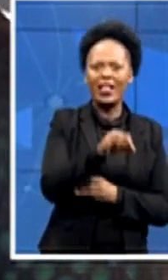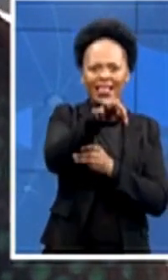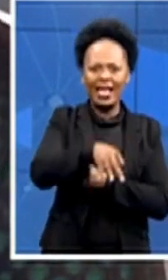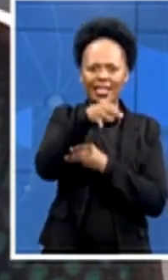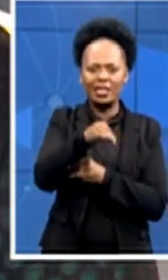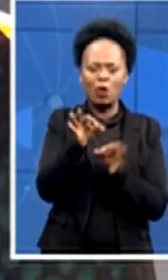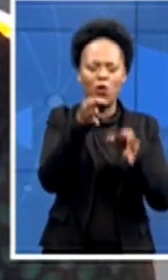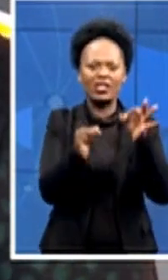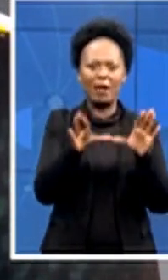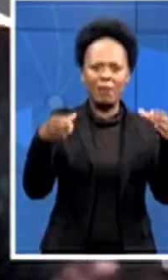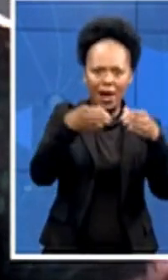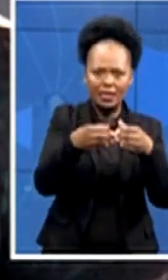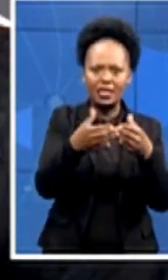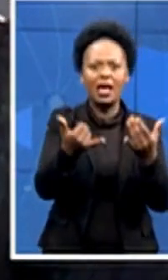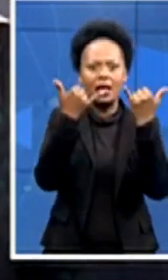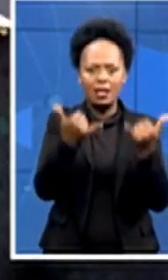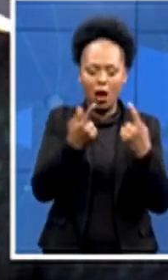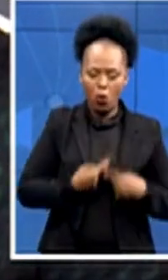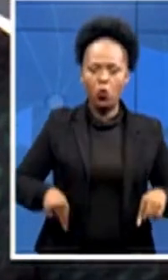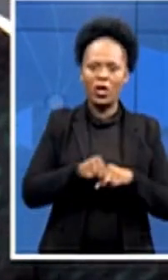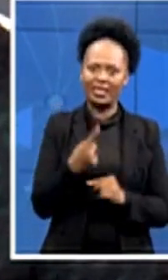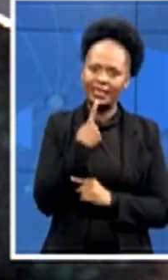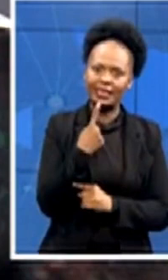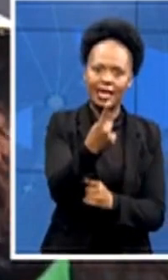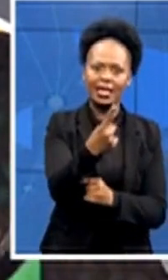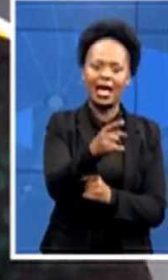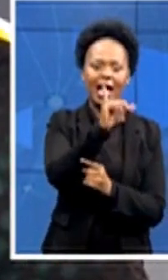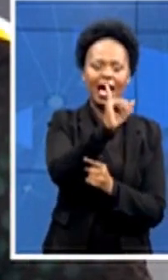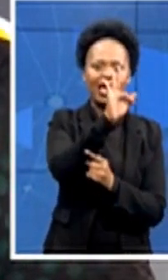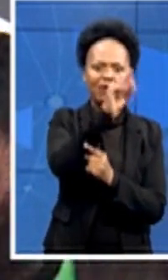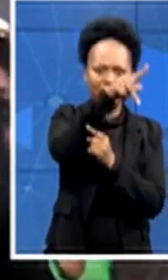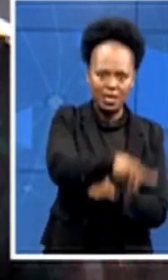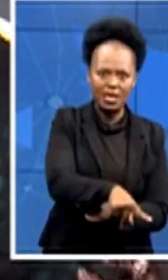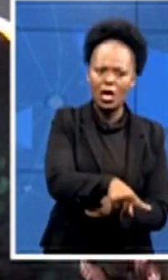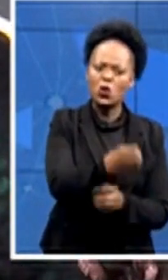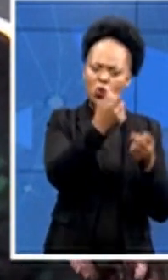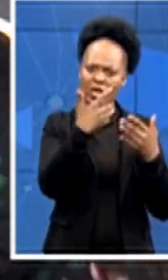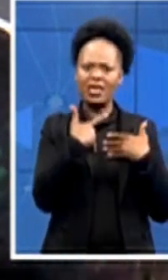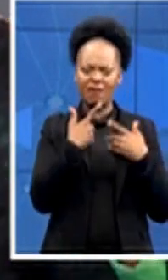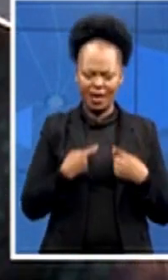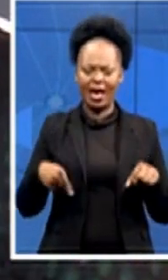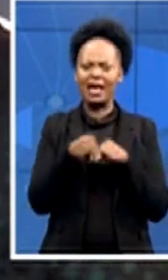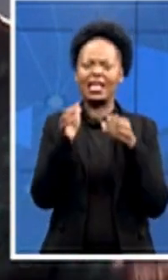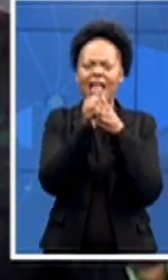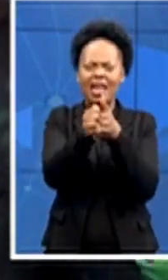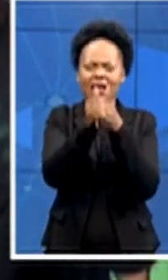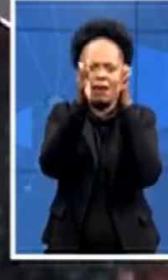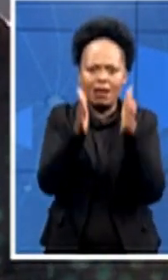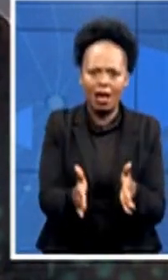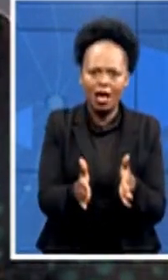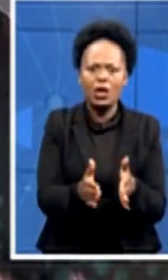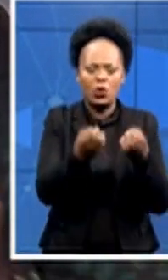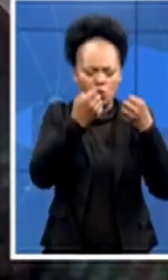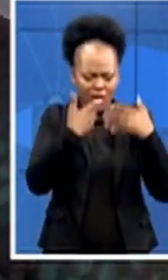for good question. I have with Mtwana The value in